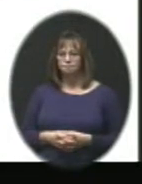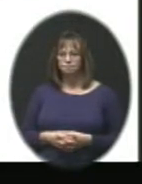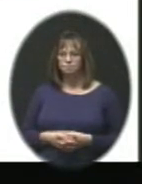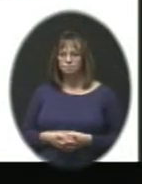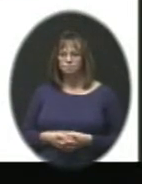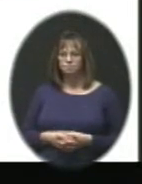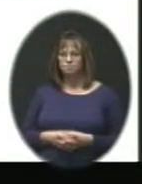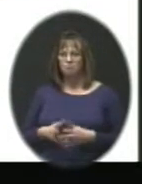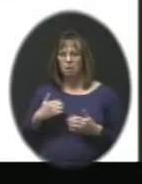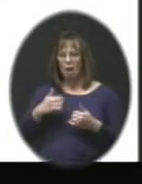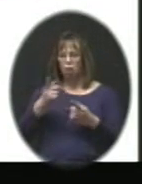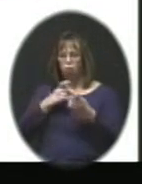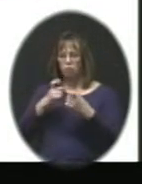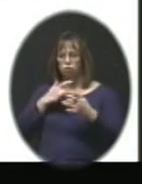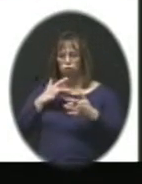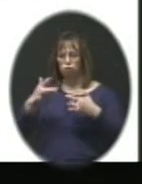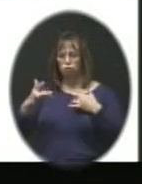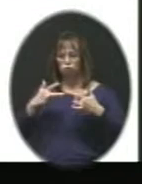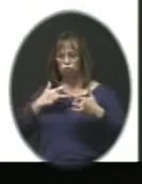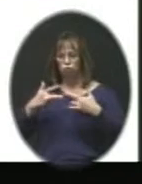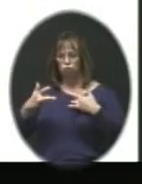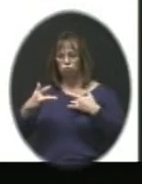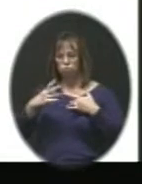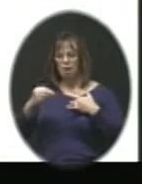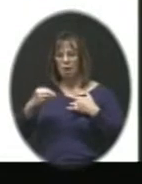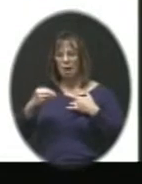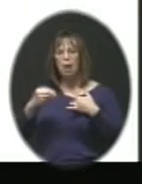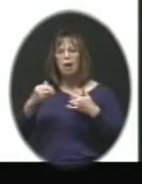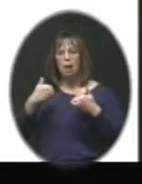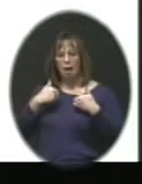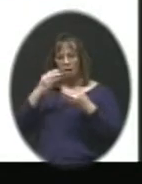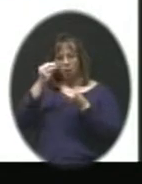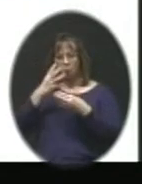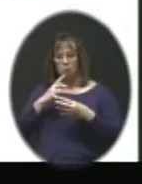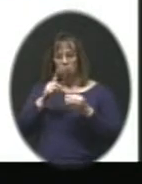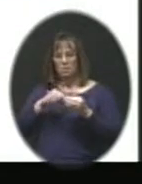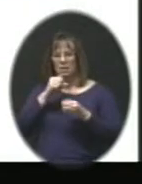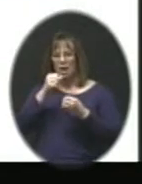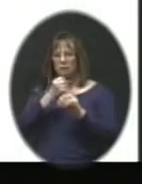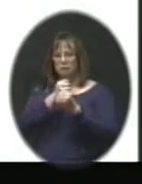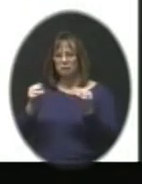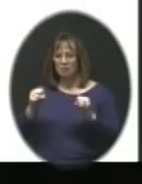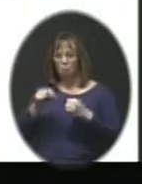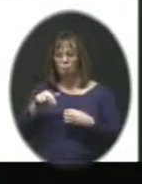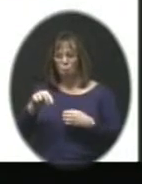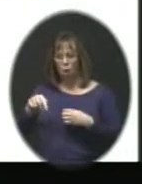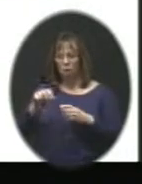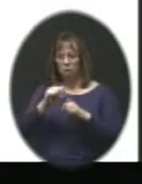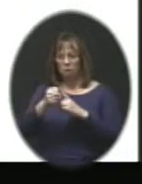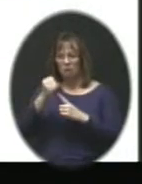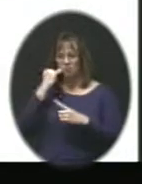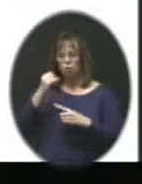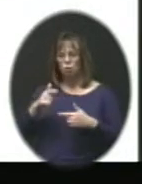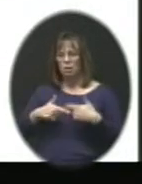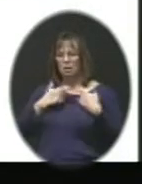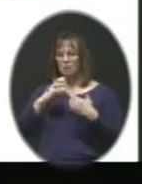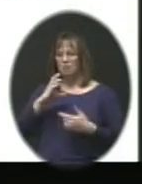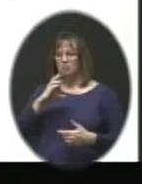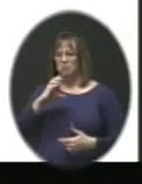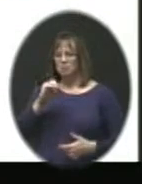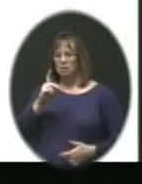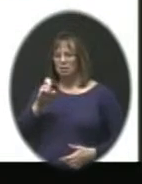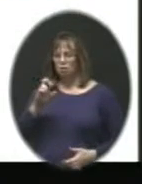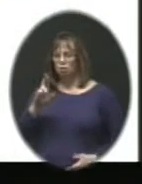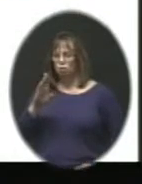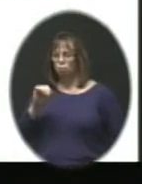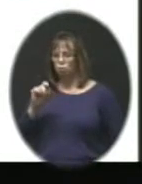We had questions and concerns and certainly received input about the unsafe walking conditions. If you live in Cedar Brook and you